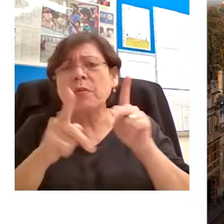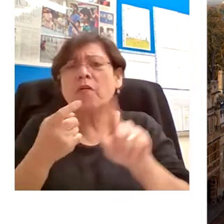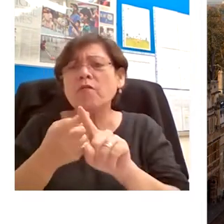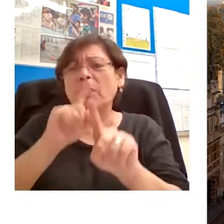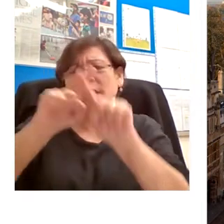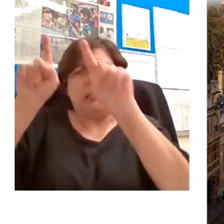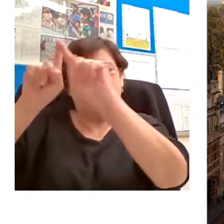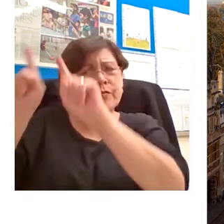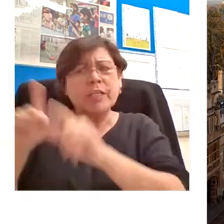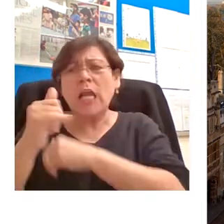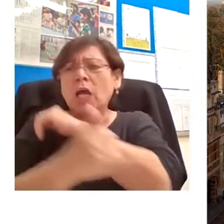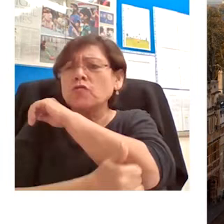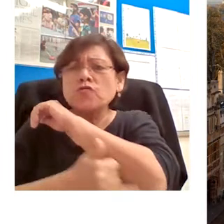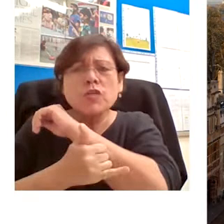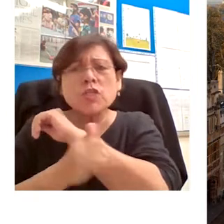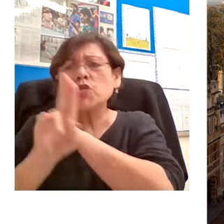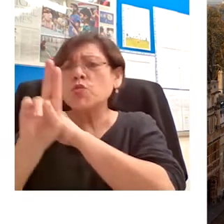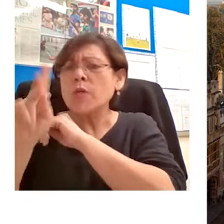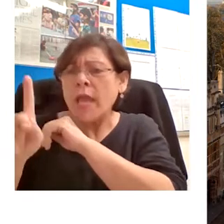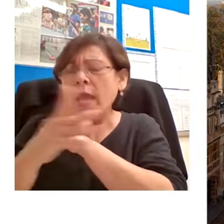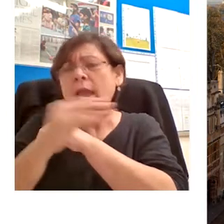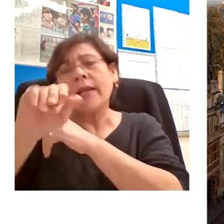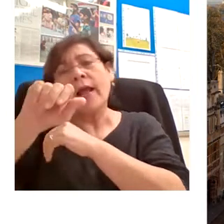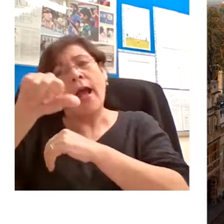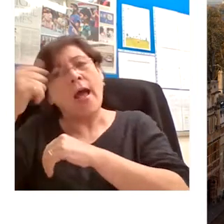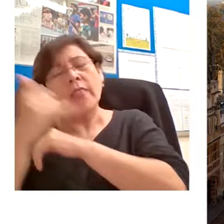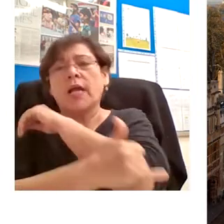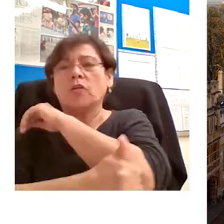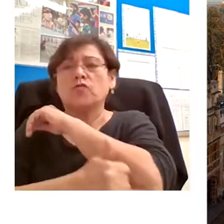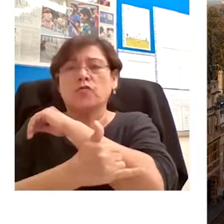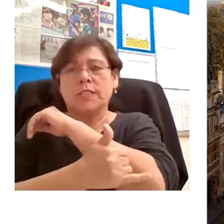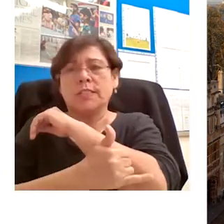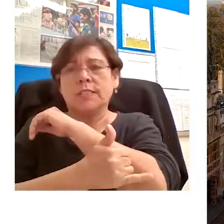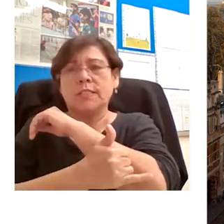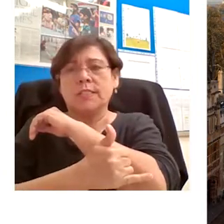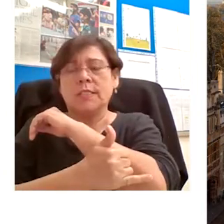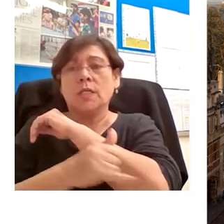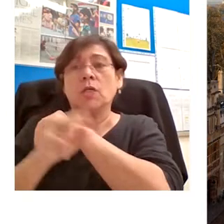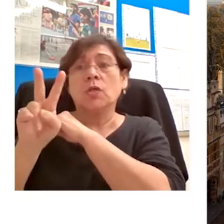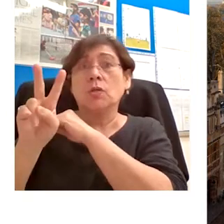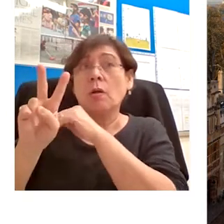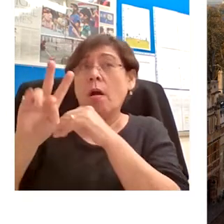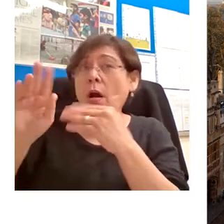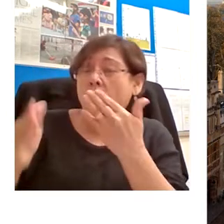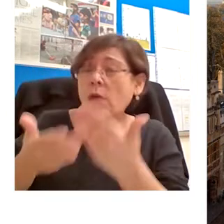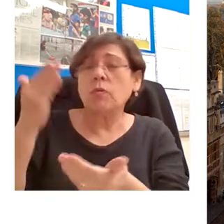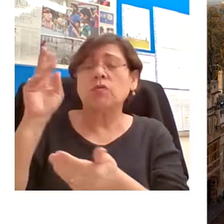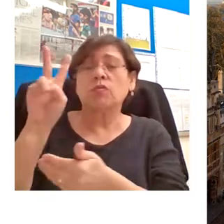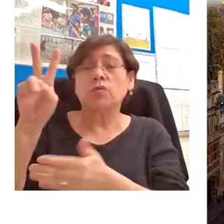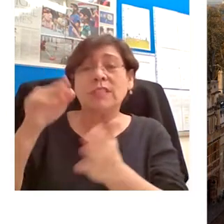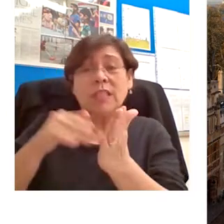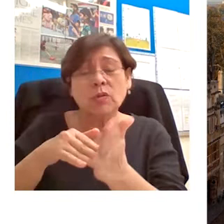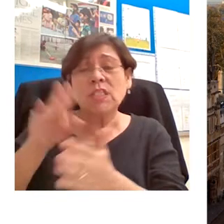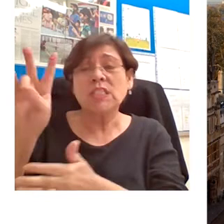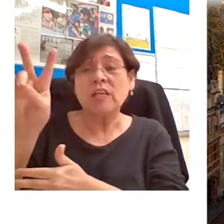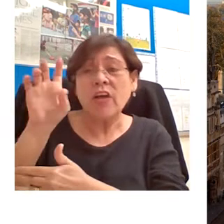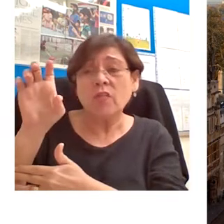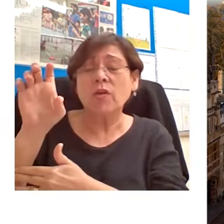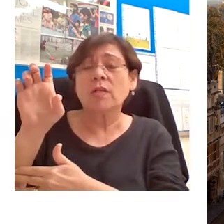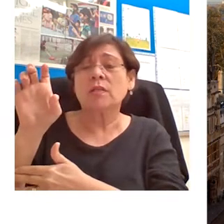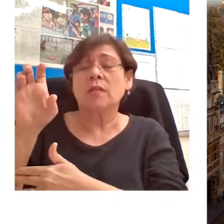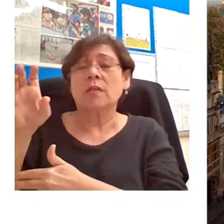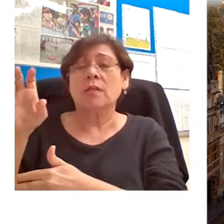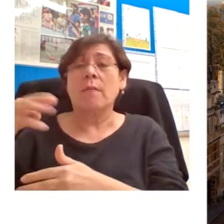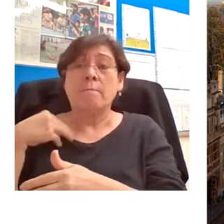as well as from other countries in the region too. Close to 2,700 students, academics, researchers and members of the